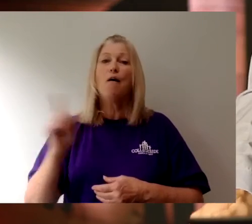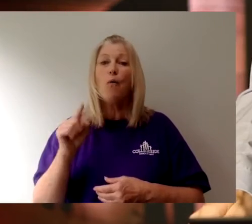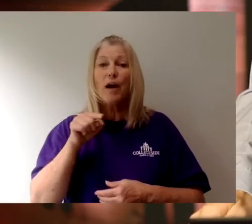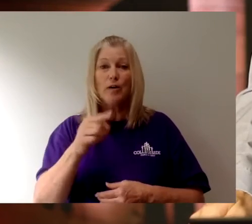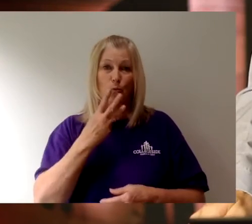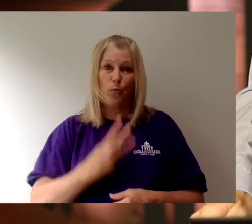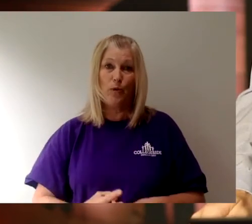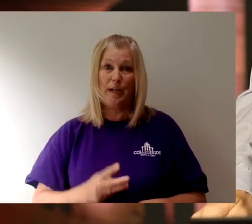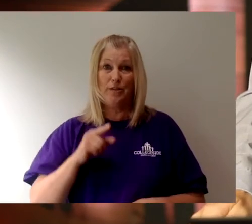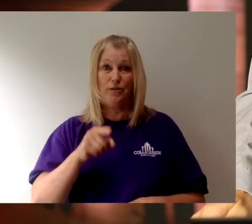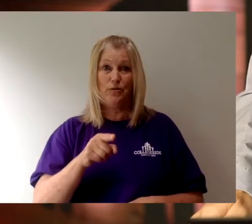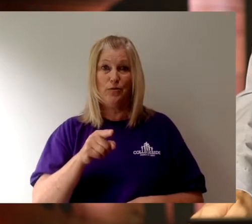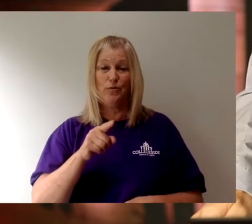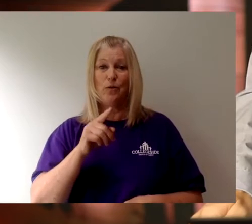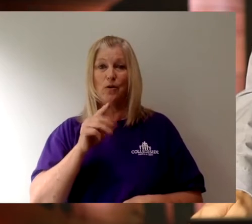wish you were?